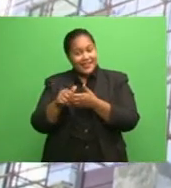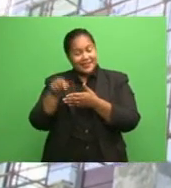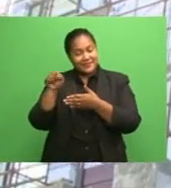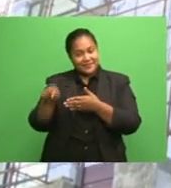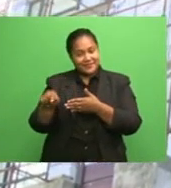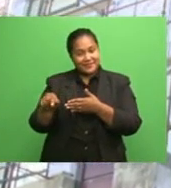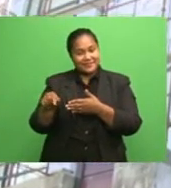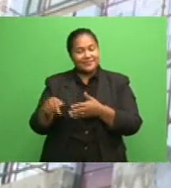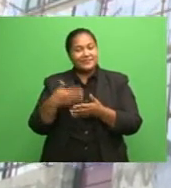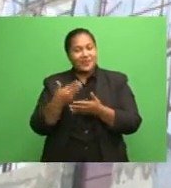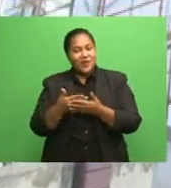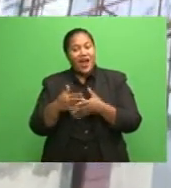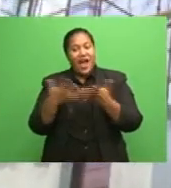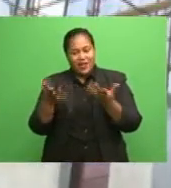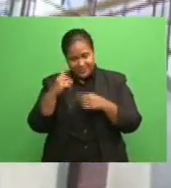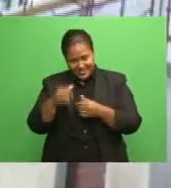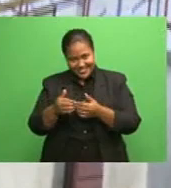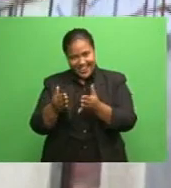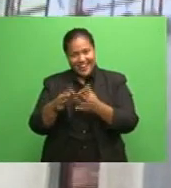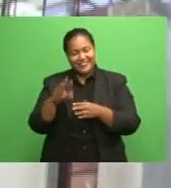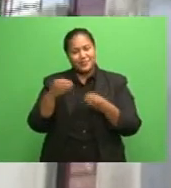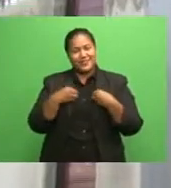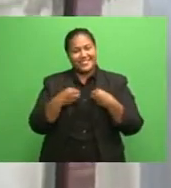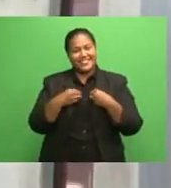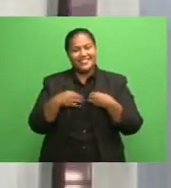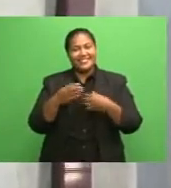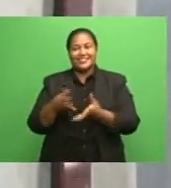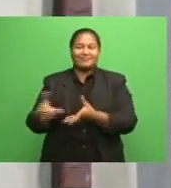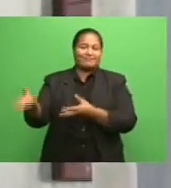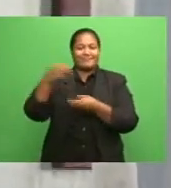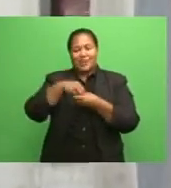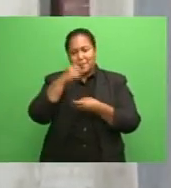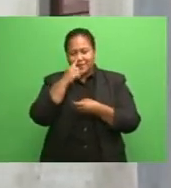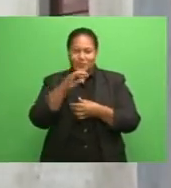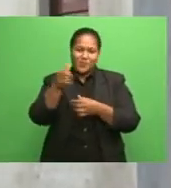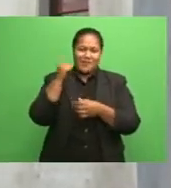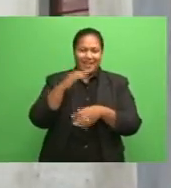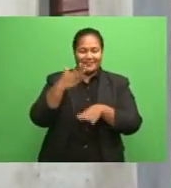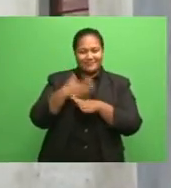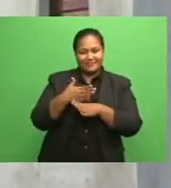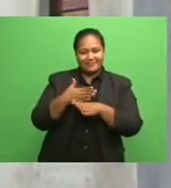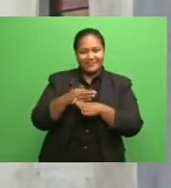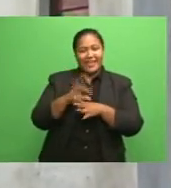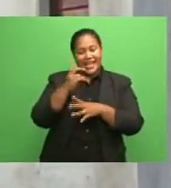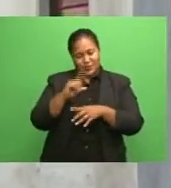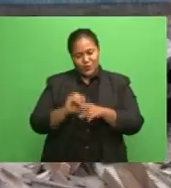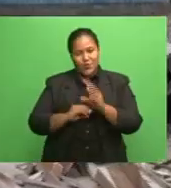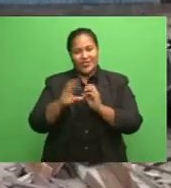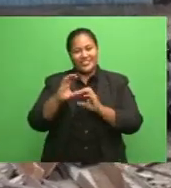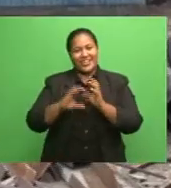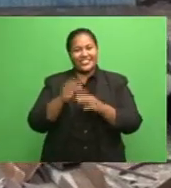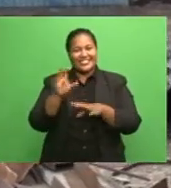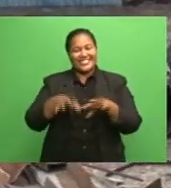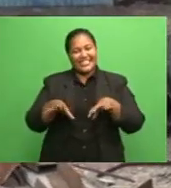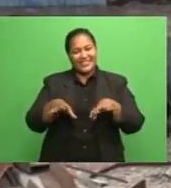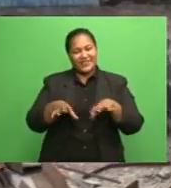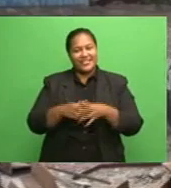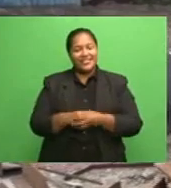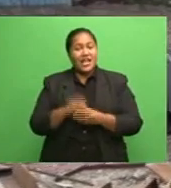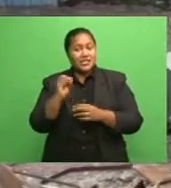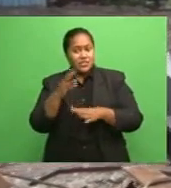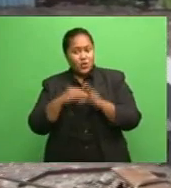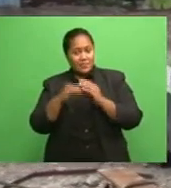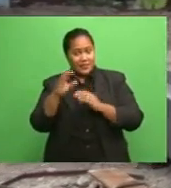start doing business, employing people and doing construction activity. A building permits